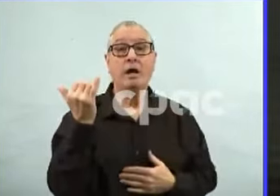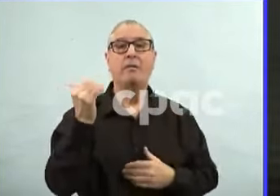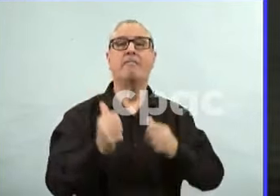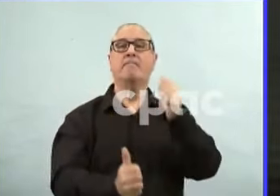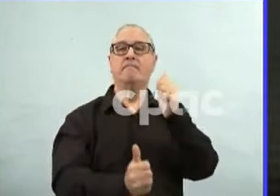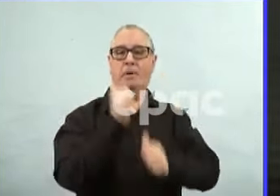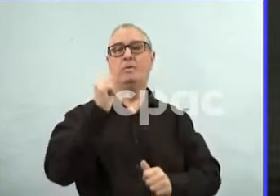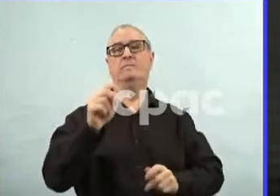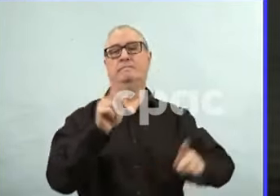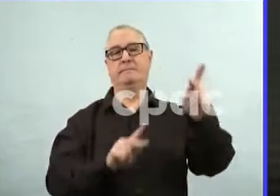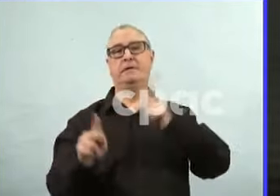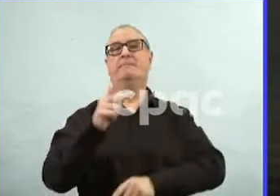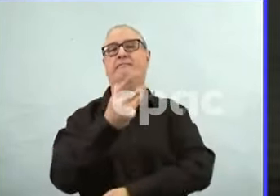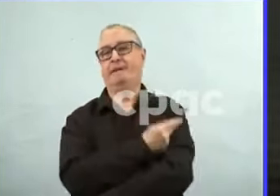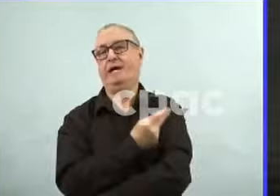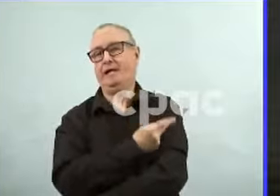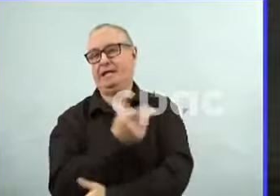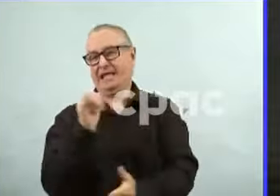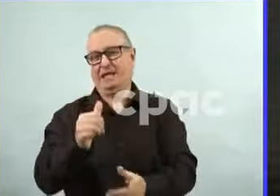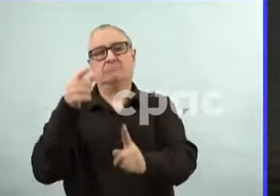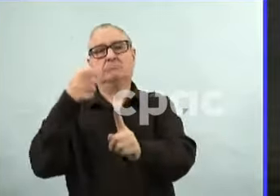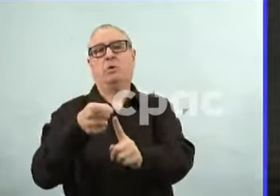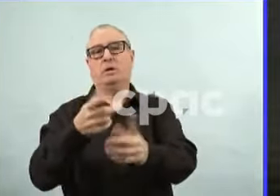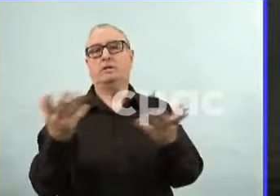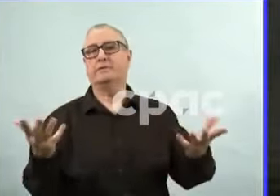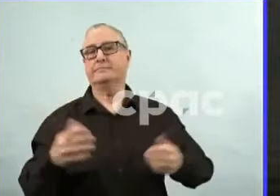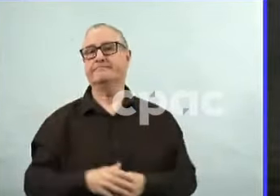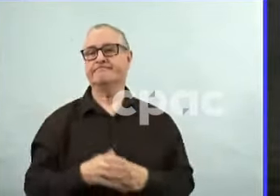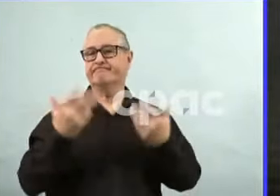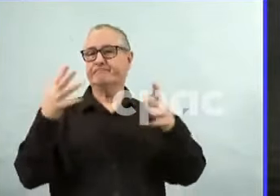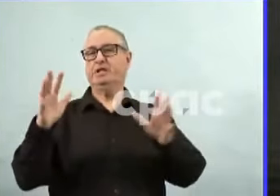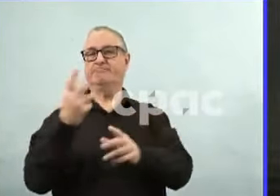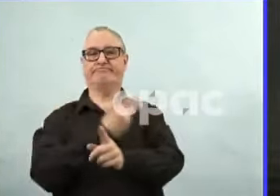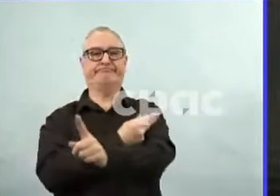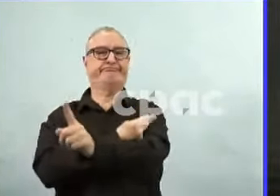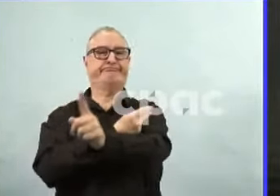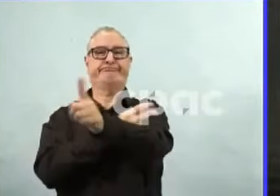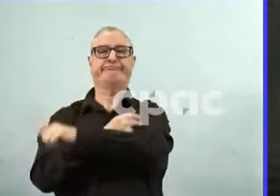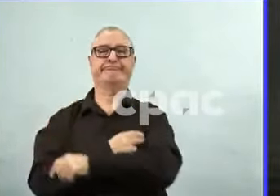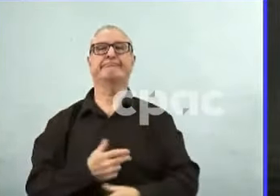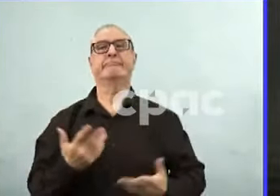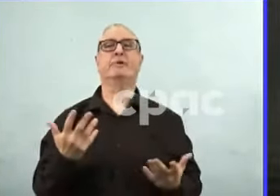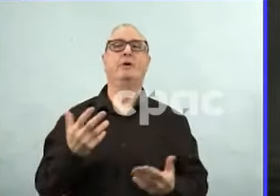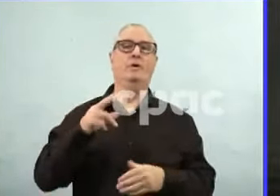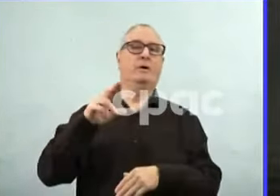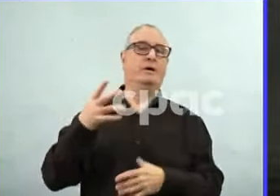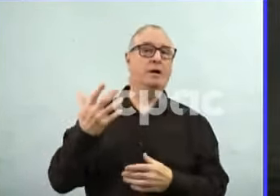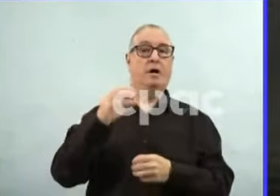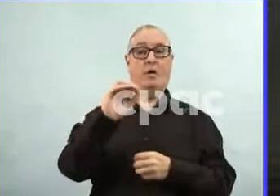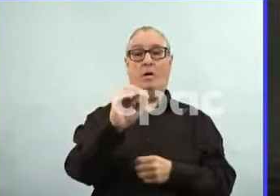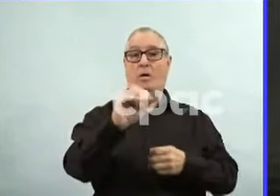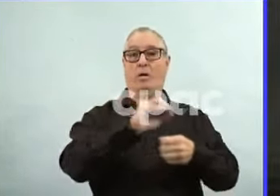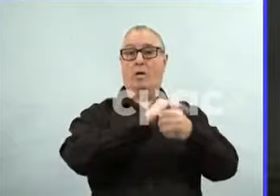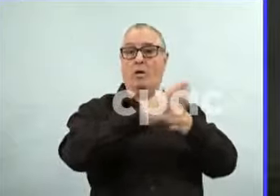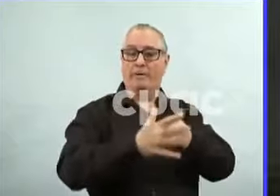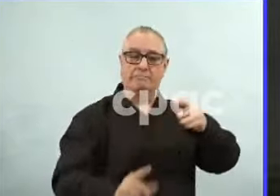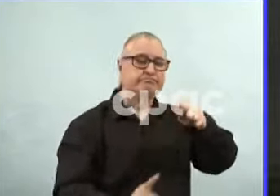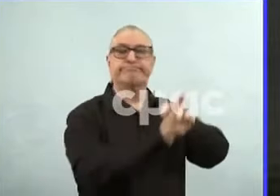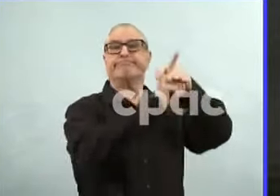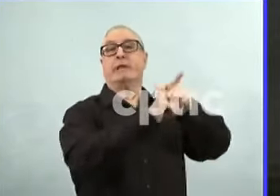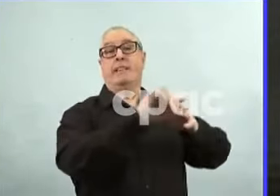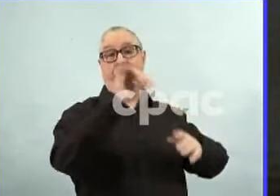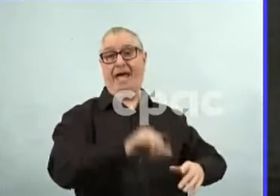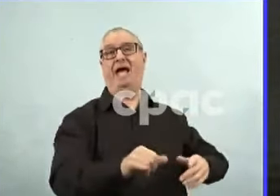compared to Delta because of Omicron. But we still have our acute care system to worry about. But things are improving there as well. You know, our numbers are coming down from a